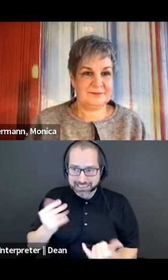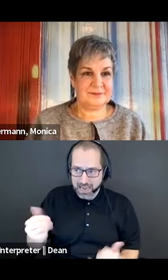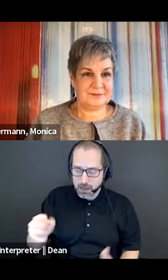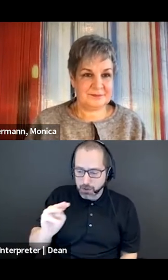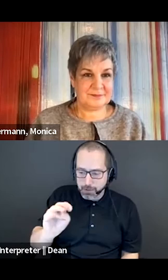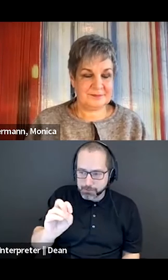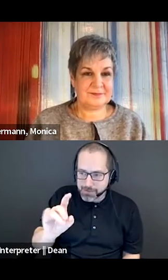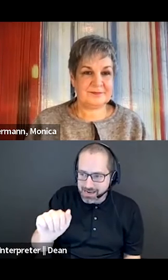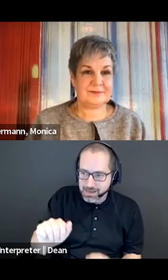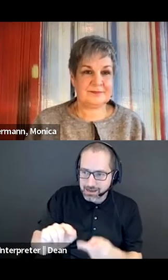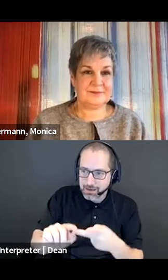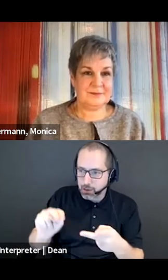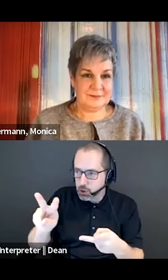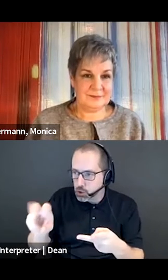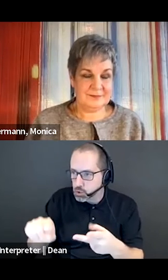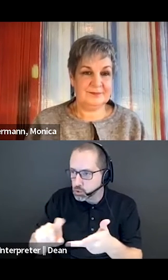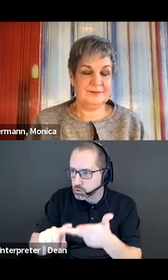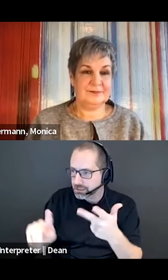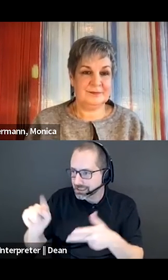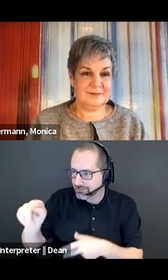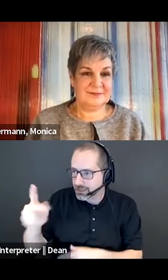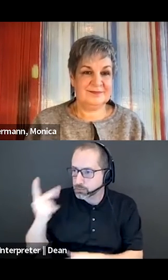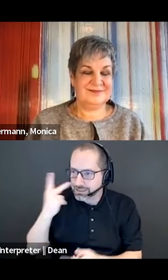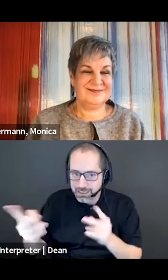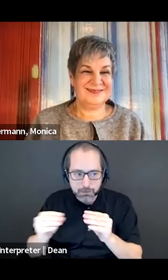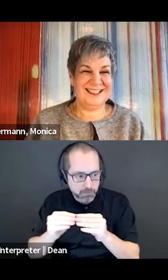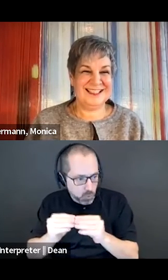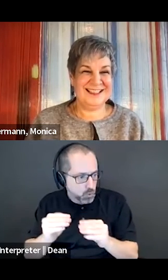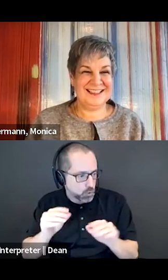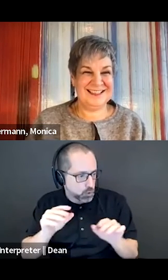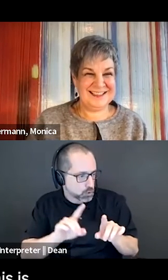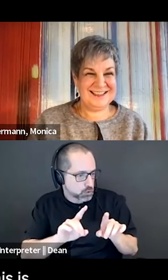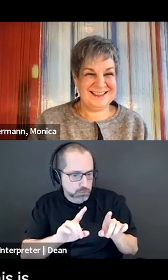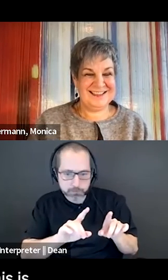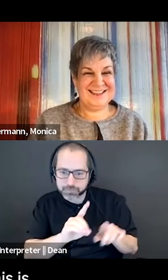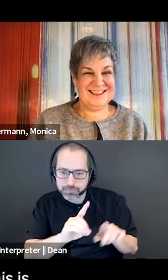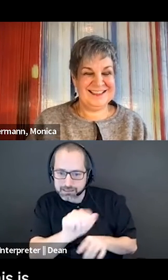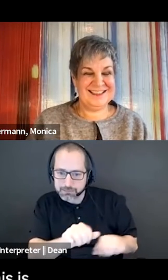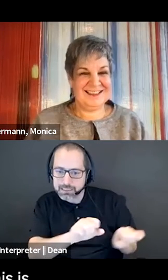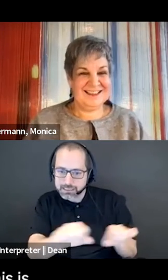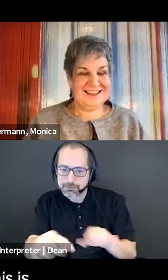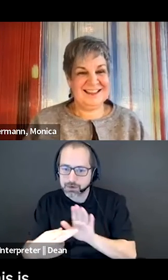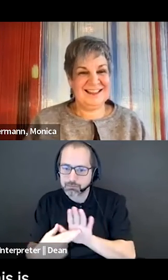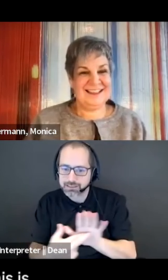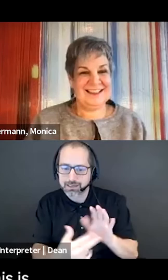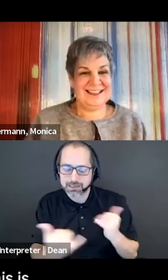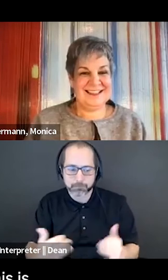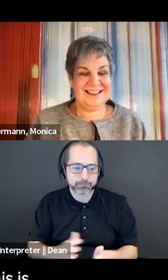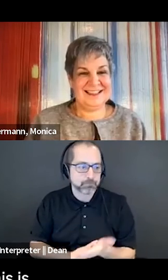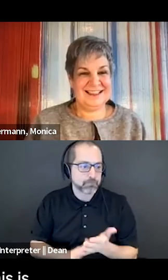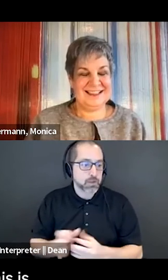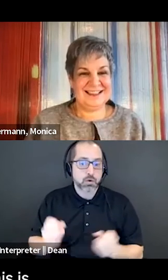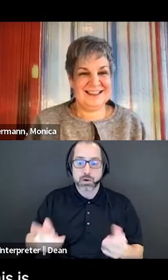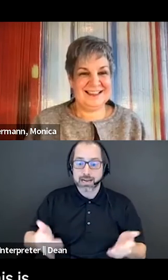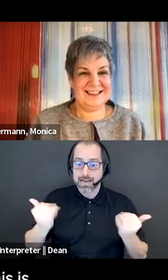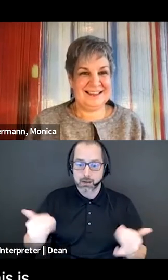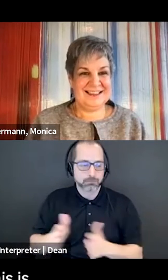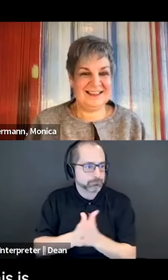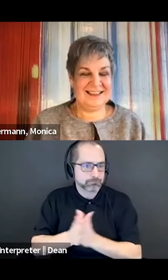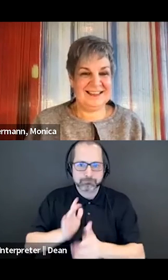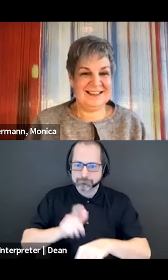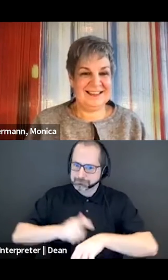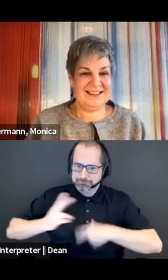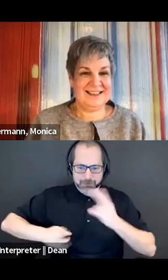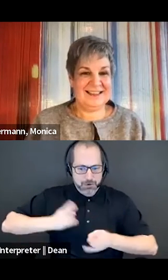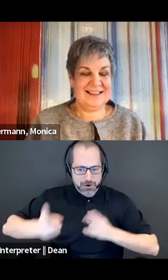more people with disabilities are being represented. So, woot woot for that. Okay, we're going to move on, because this is action-packed. The lightning